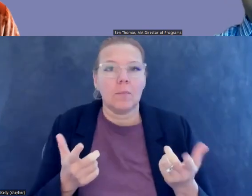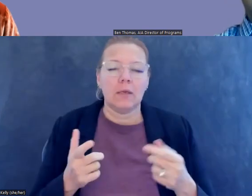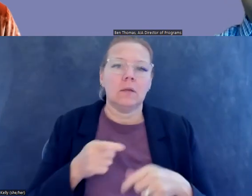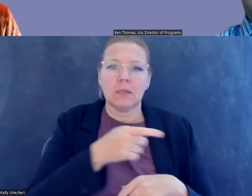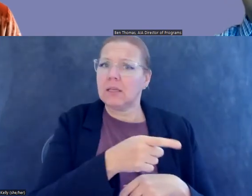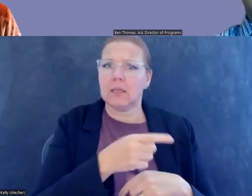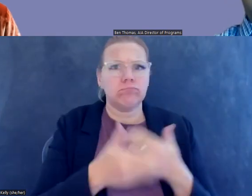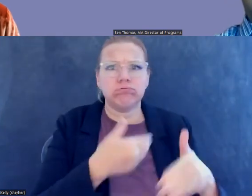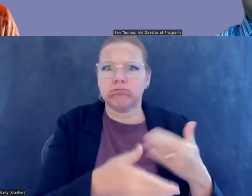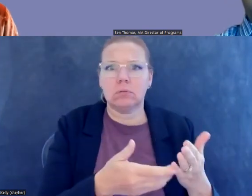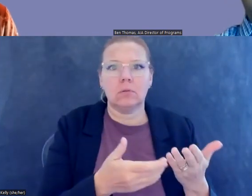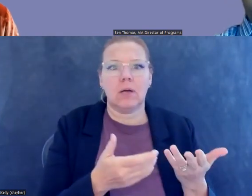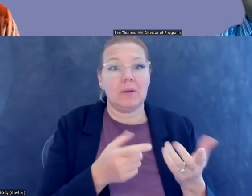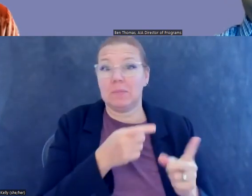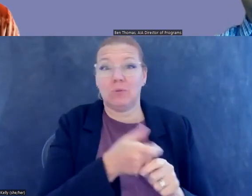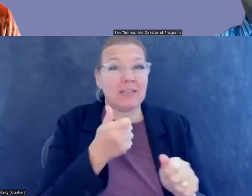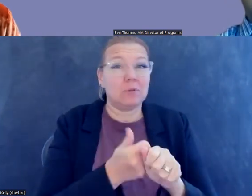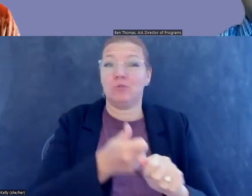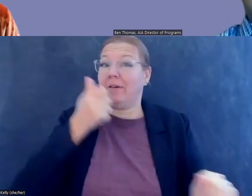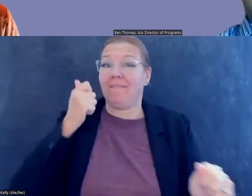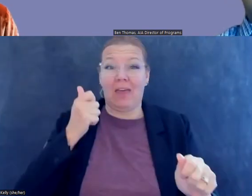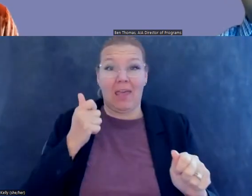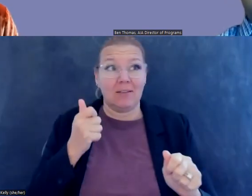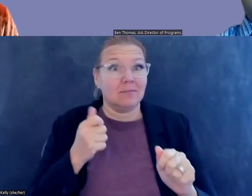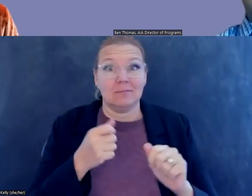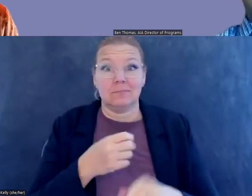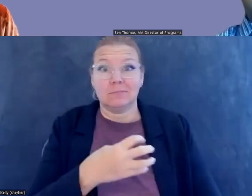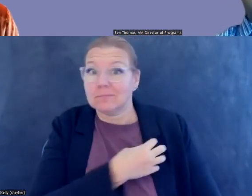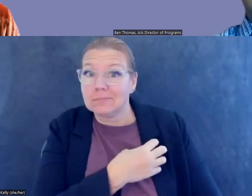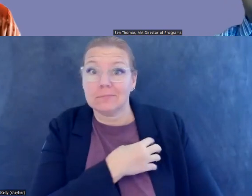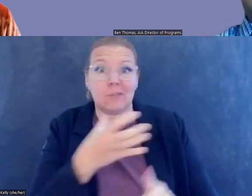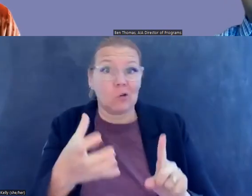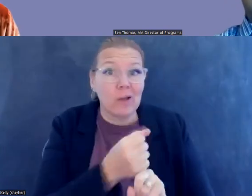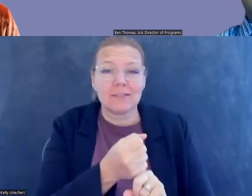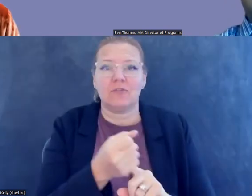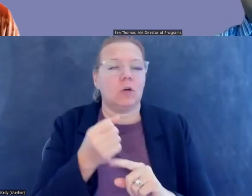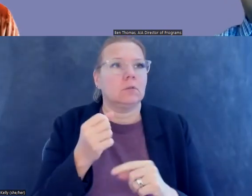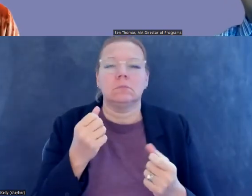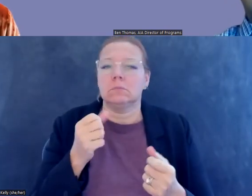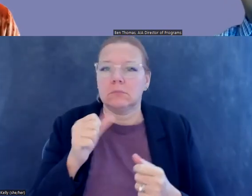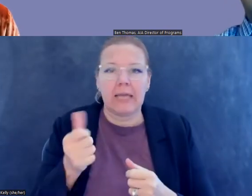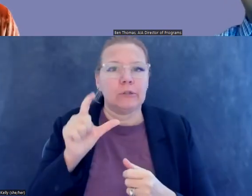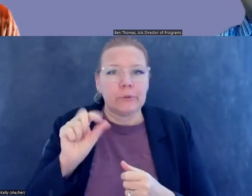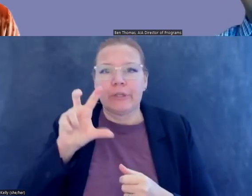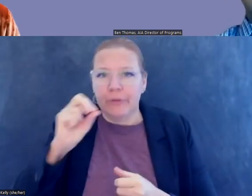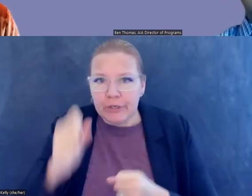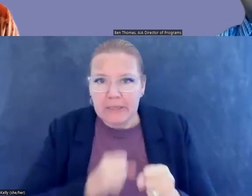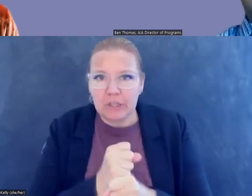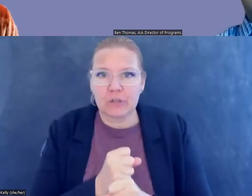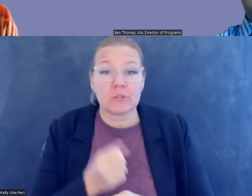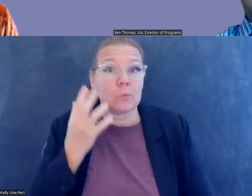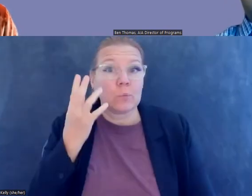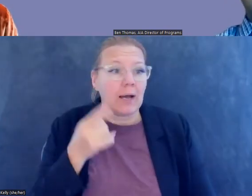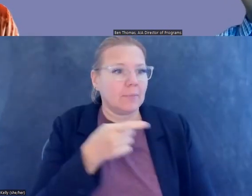evade this fate for decades, um, because people wanted to buy what he was selling and people wanted to, to